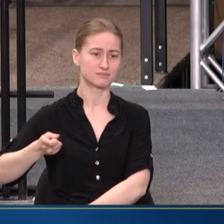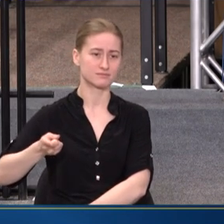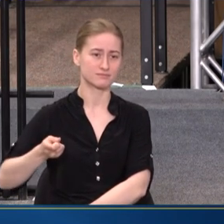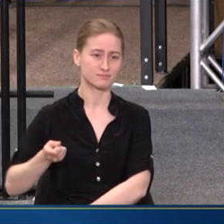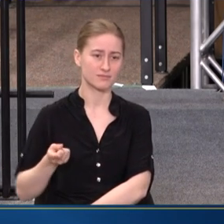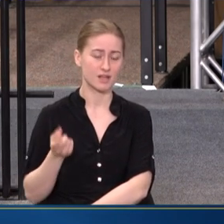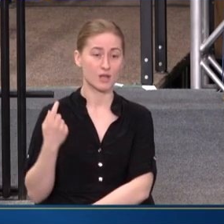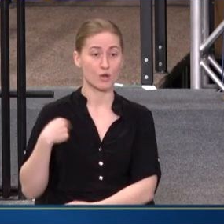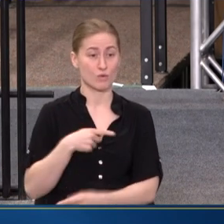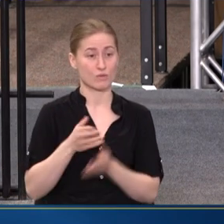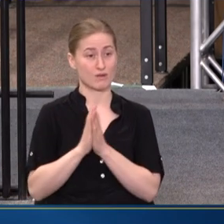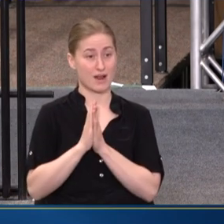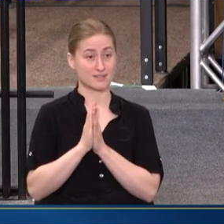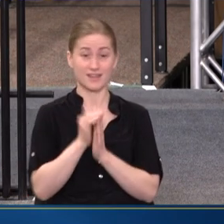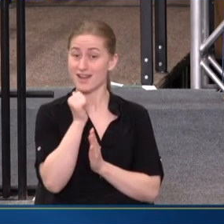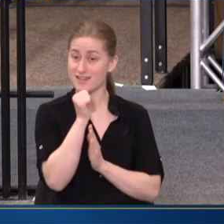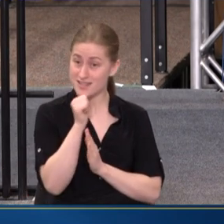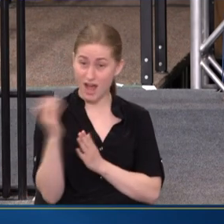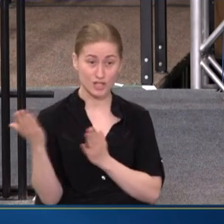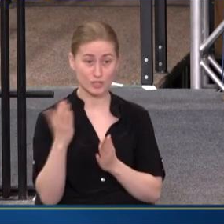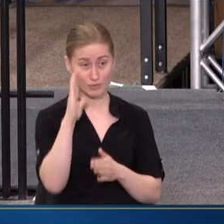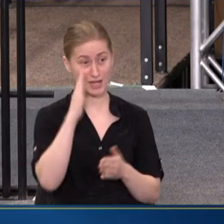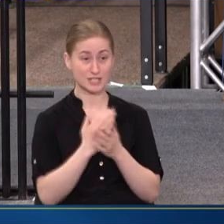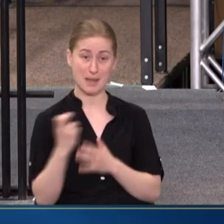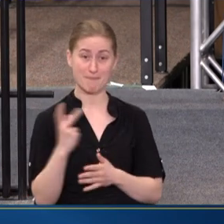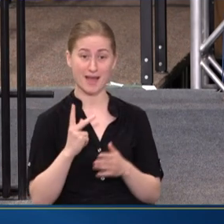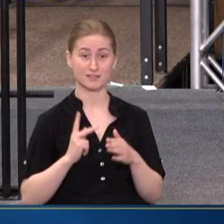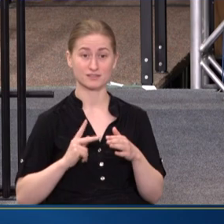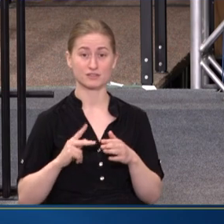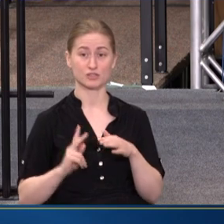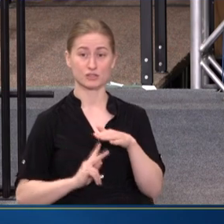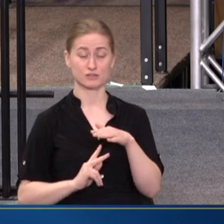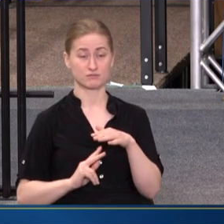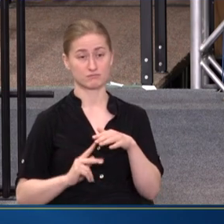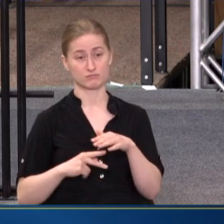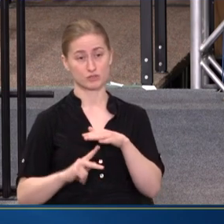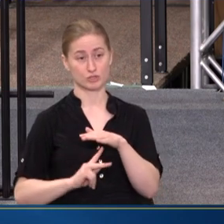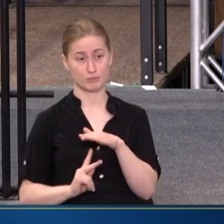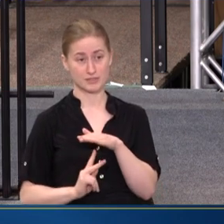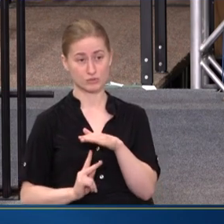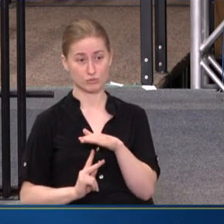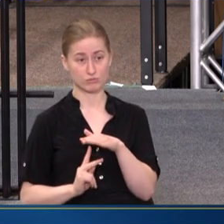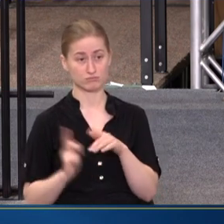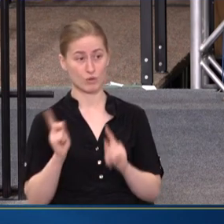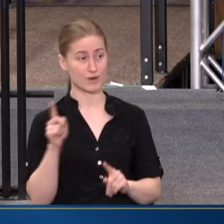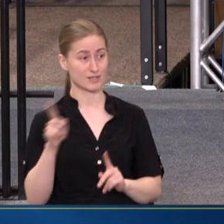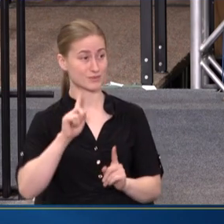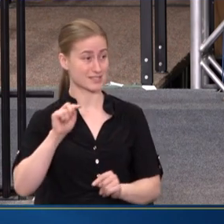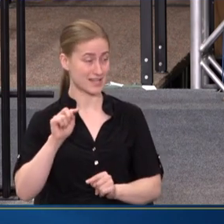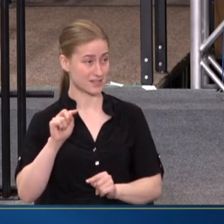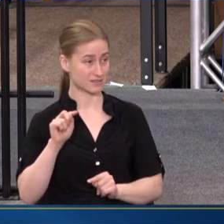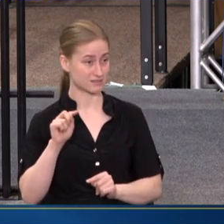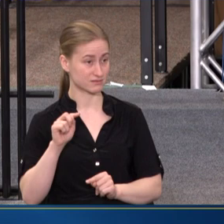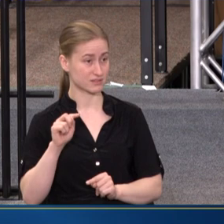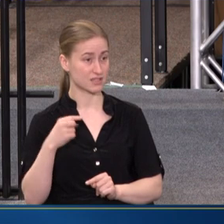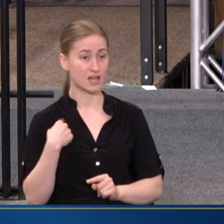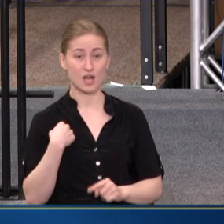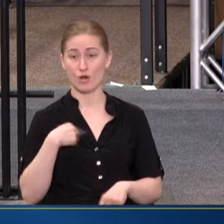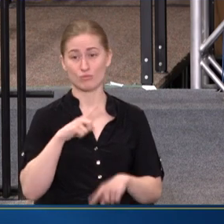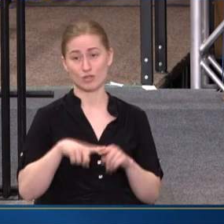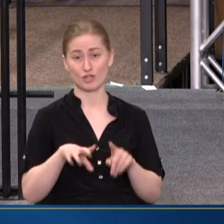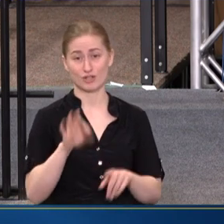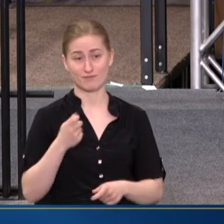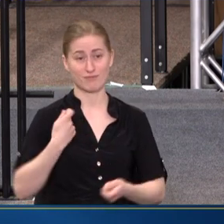WE WERE THEN ASKED NOT TO BRING OUR SON BACK TO PRESCHOOL, WHERE HE WAS ATTENDING, AND WE COULDN'T FIND